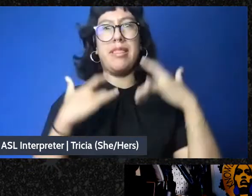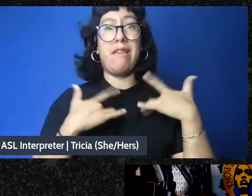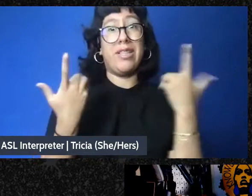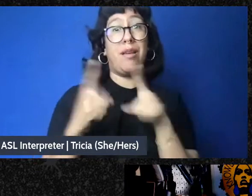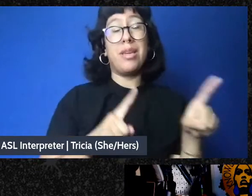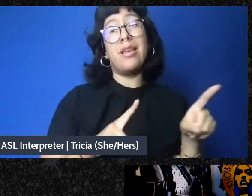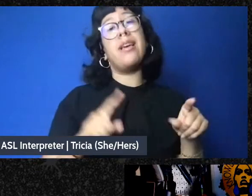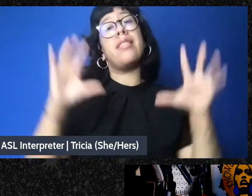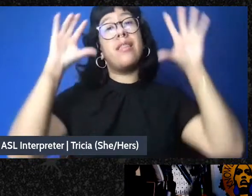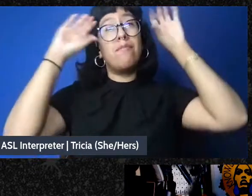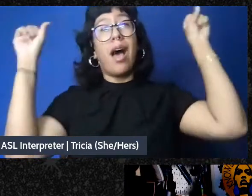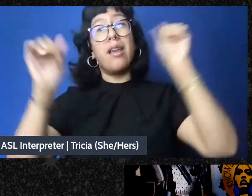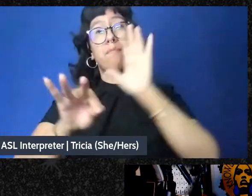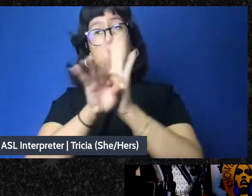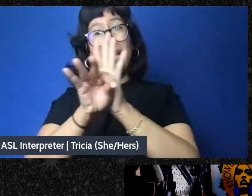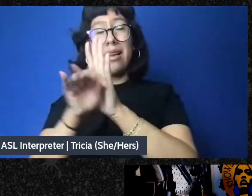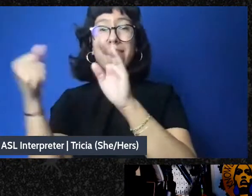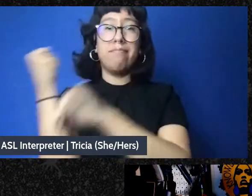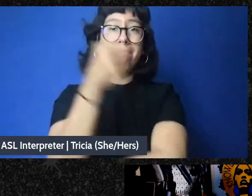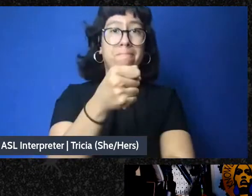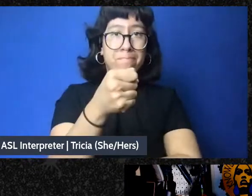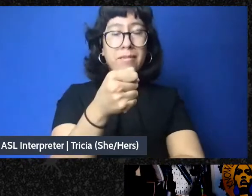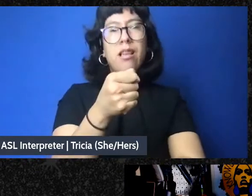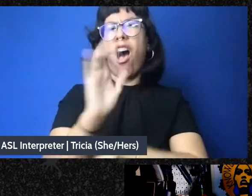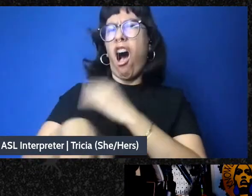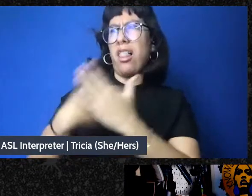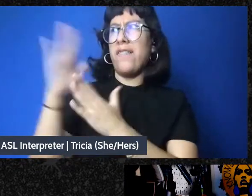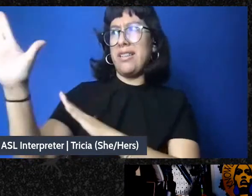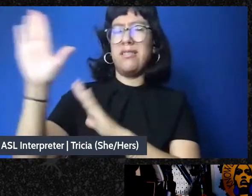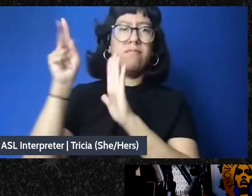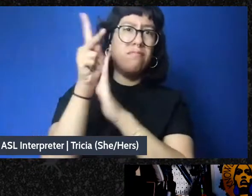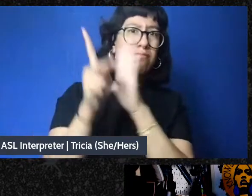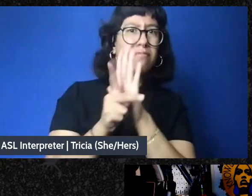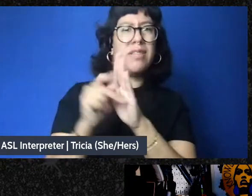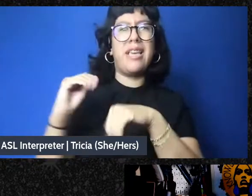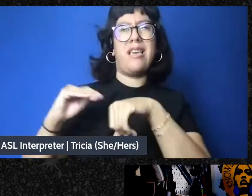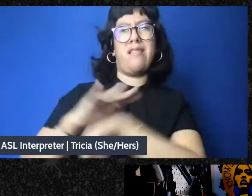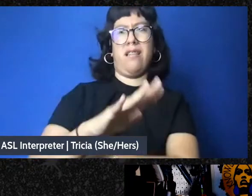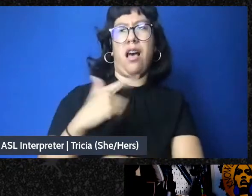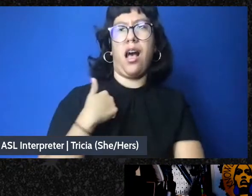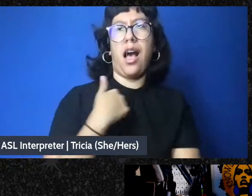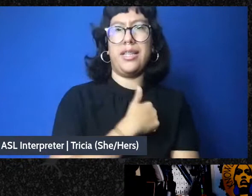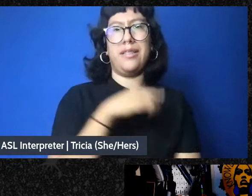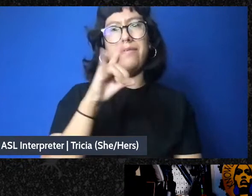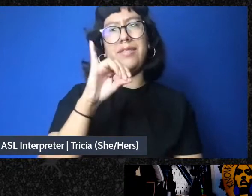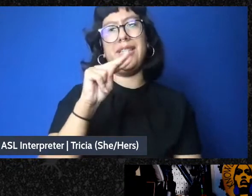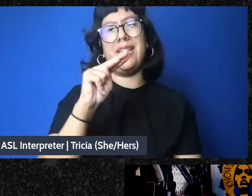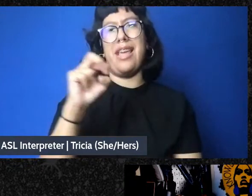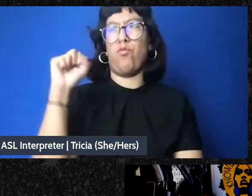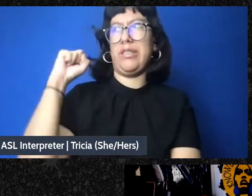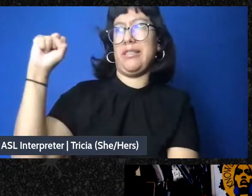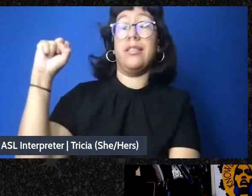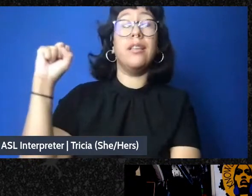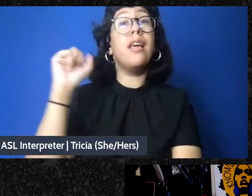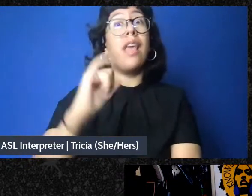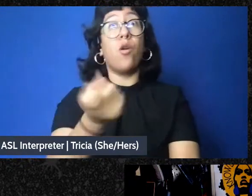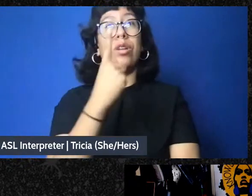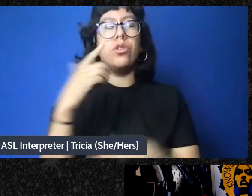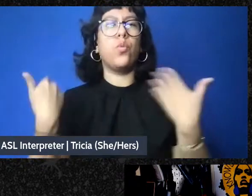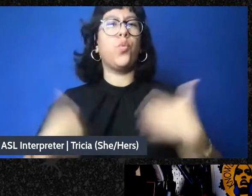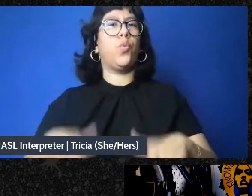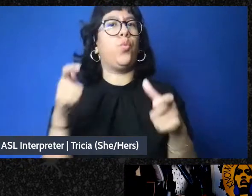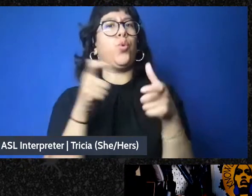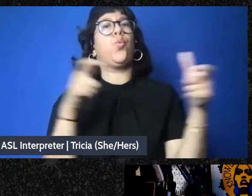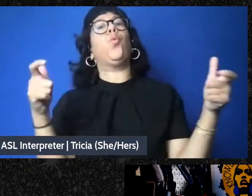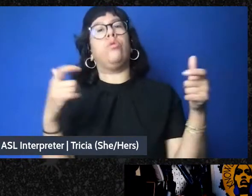election and his appointments impact Diné resistance. But that's a huge question. I actually wrote an article specifically